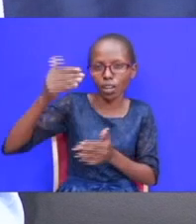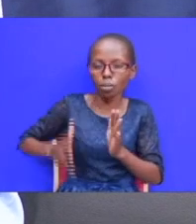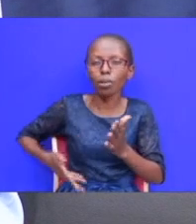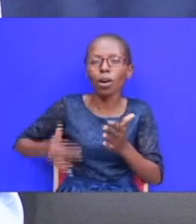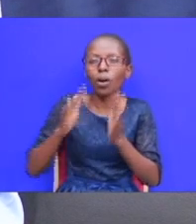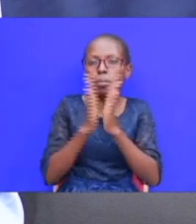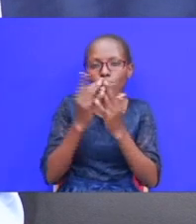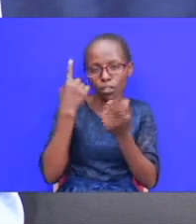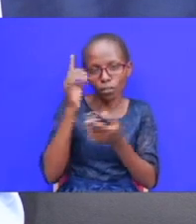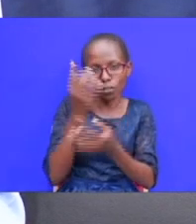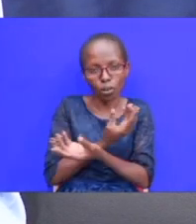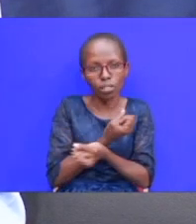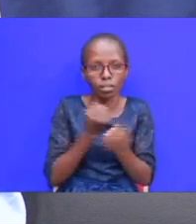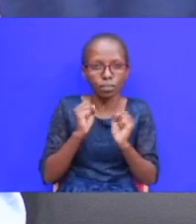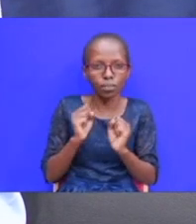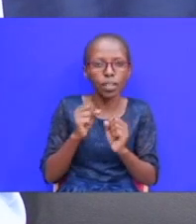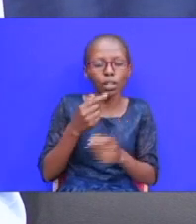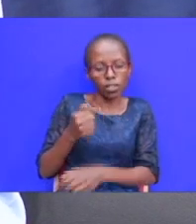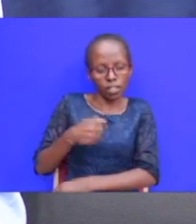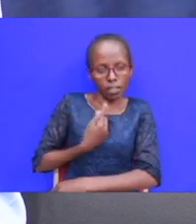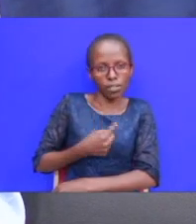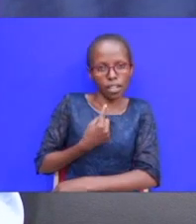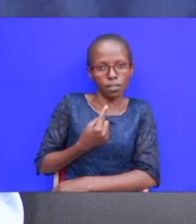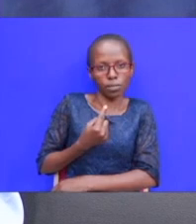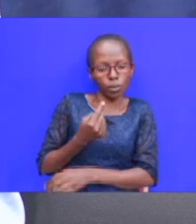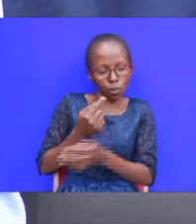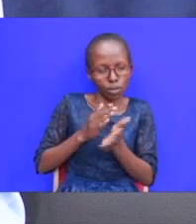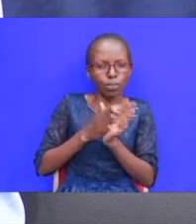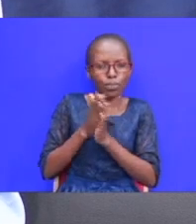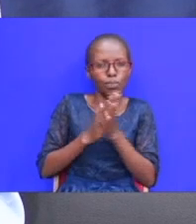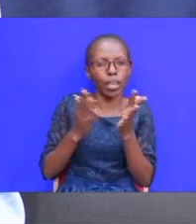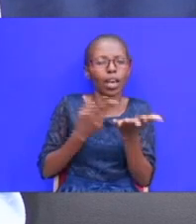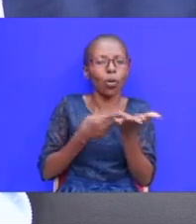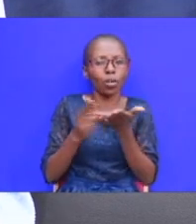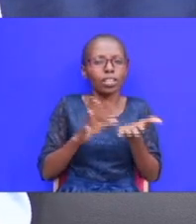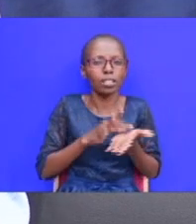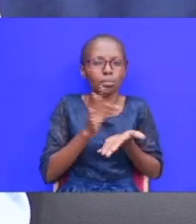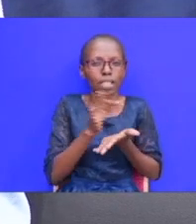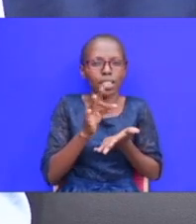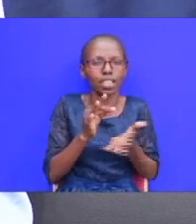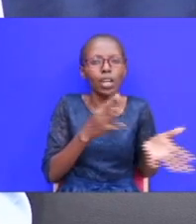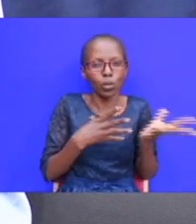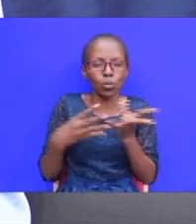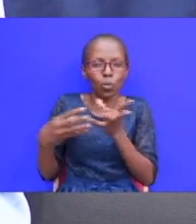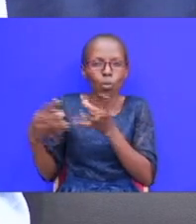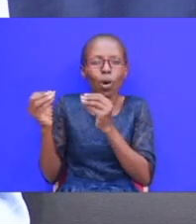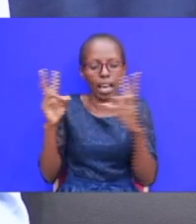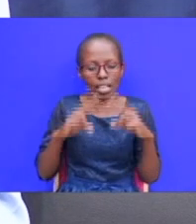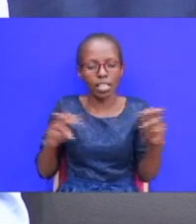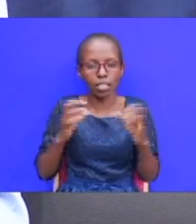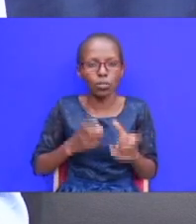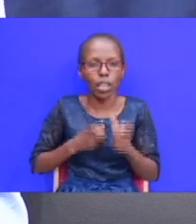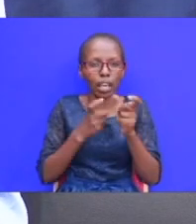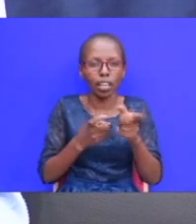yes and um to me it seems like he was impressed by the holy spirit yes to go or find look for some gift so that he can go to